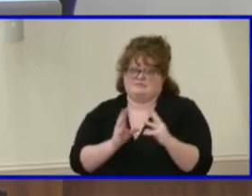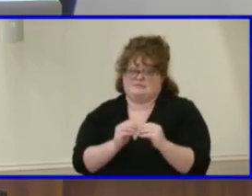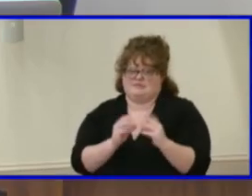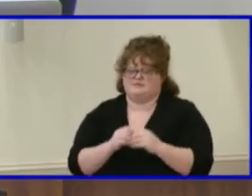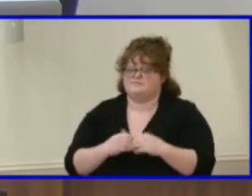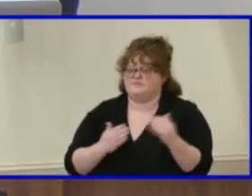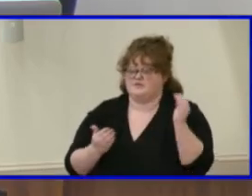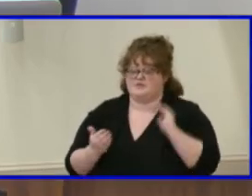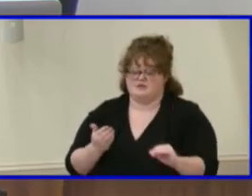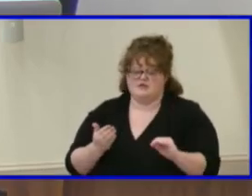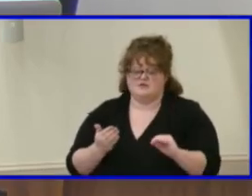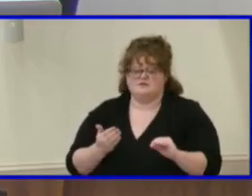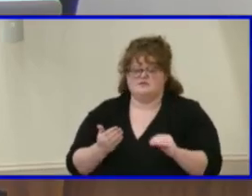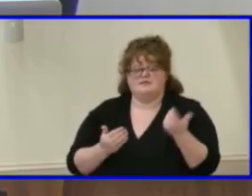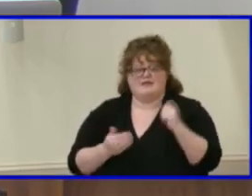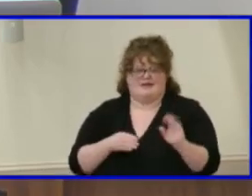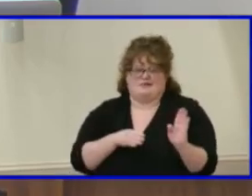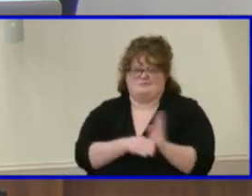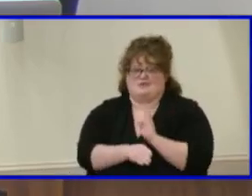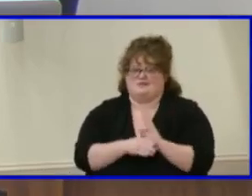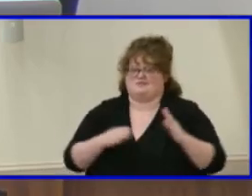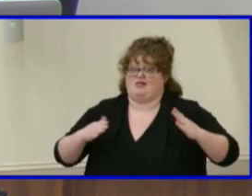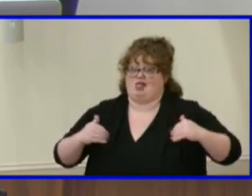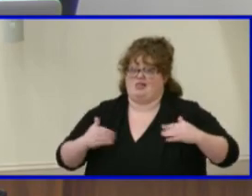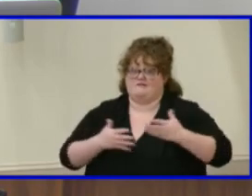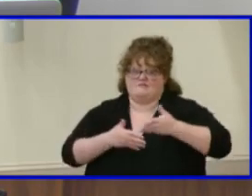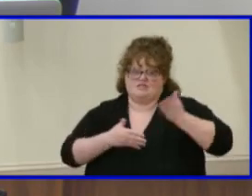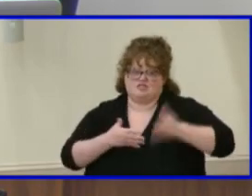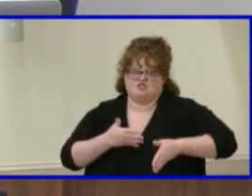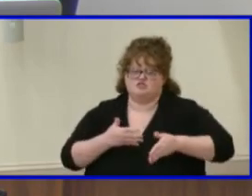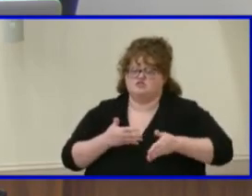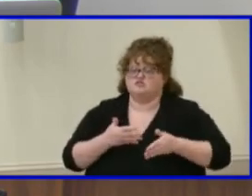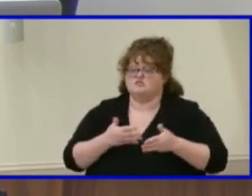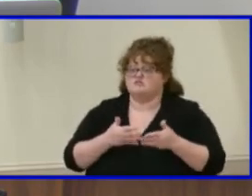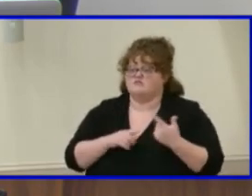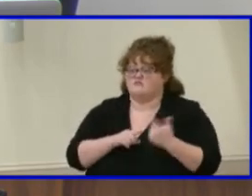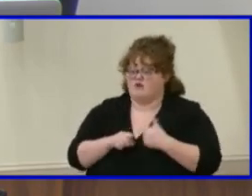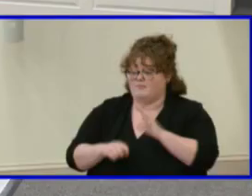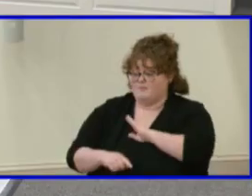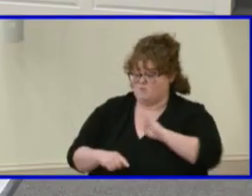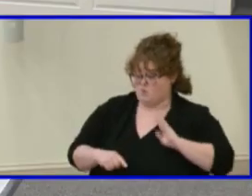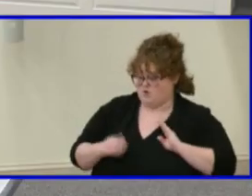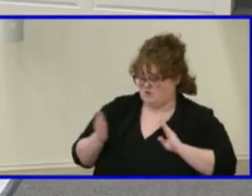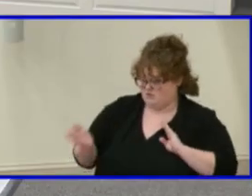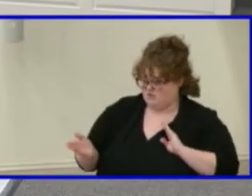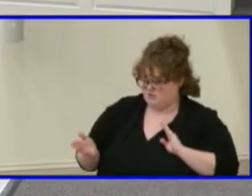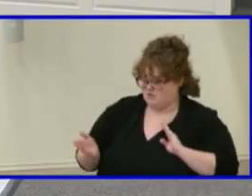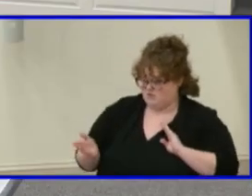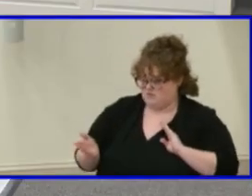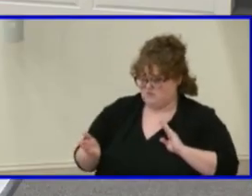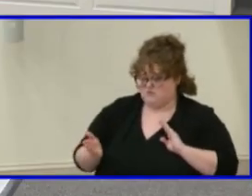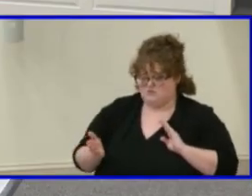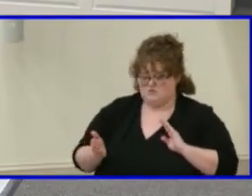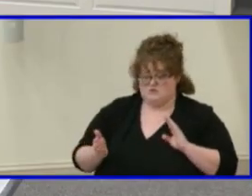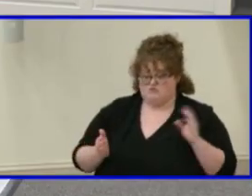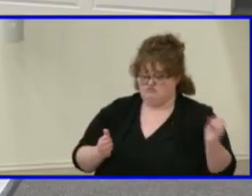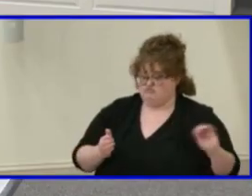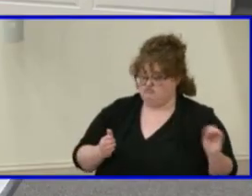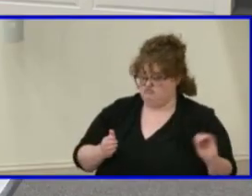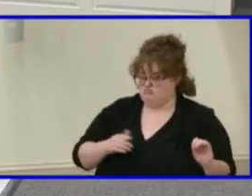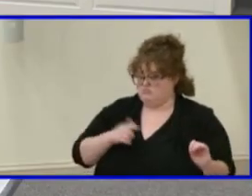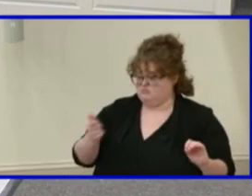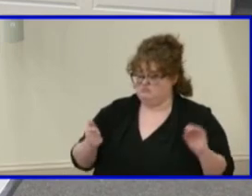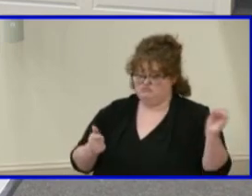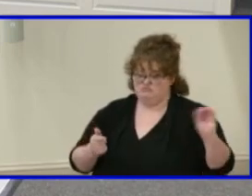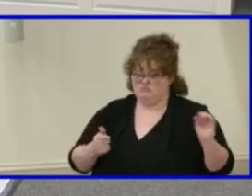is unfinished business presented by the board. Ms. Atkins. No. Ms. Shea. Ms. Ogburn. No,